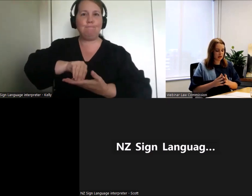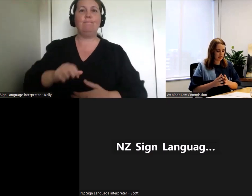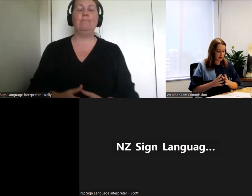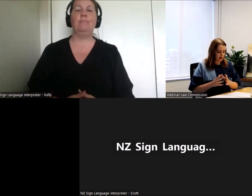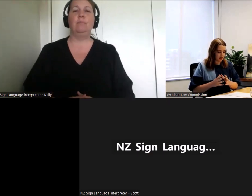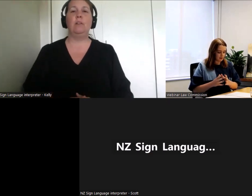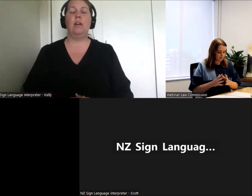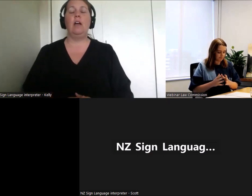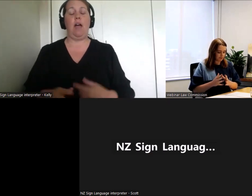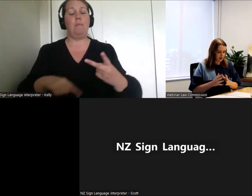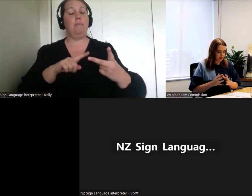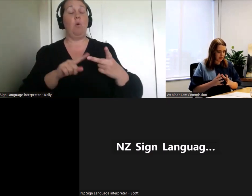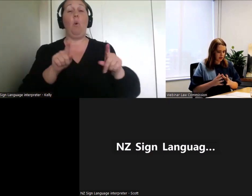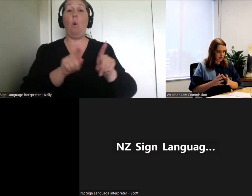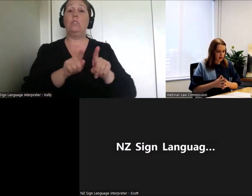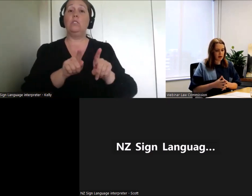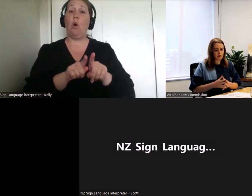engagement.